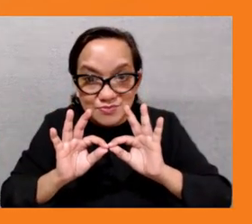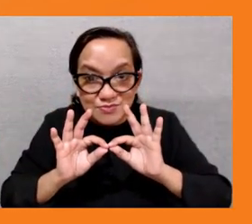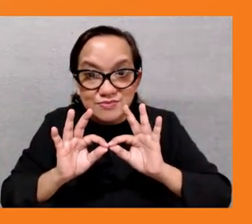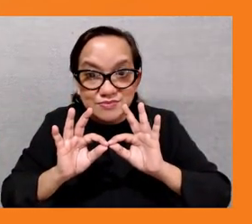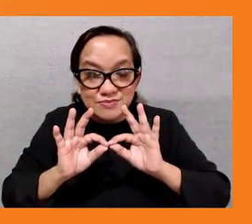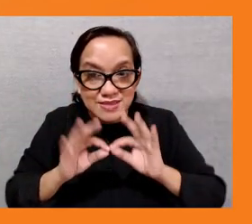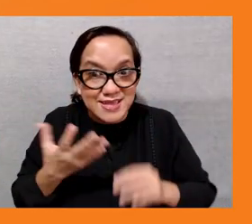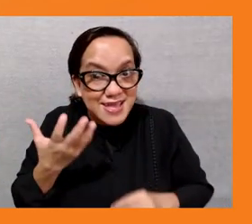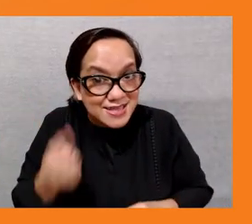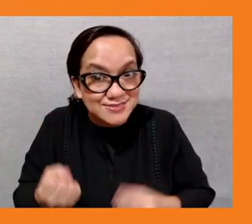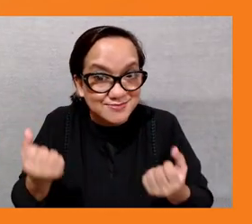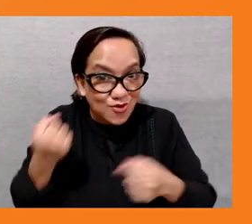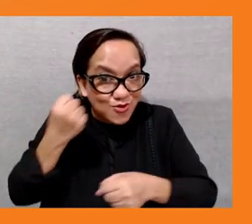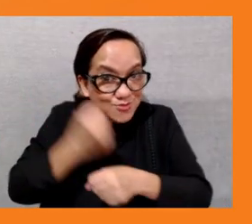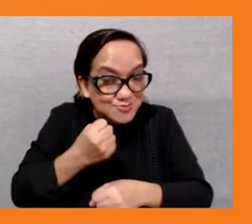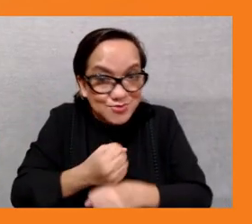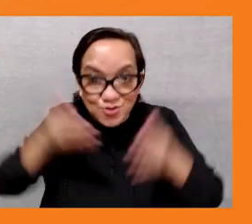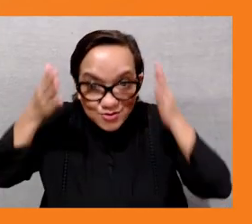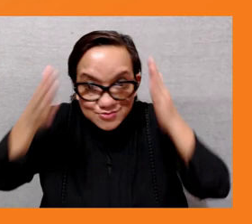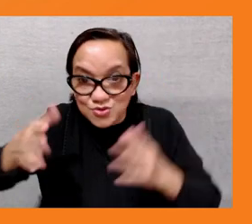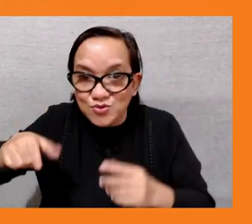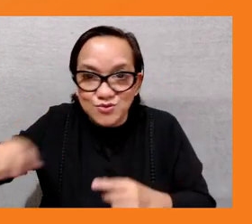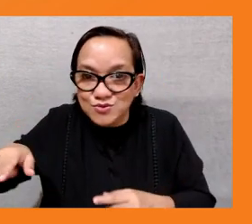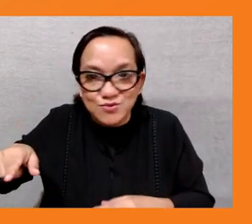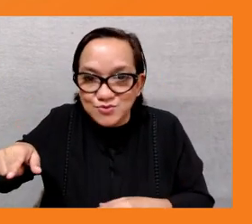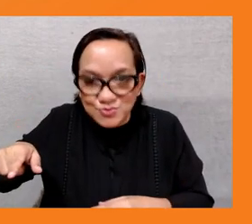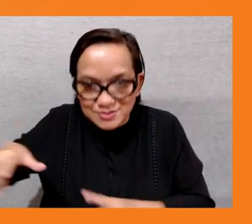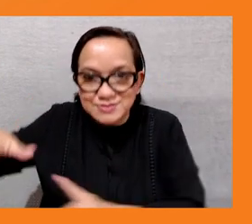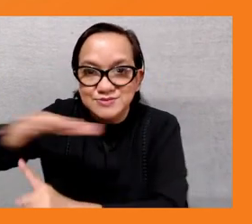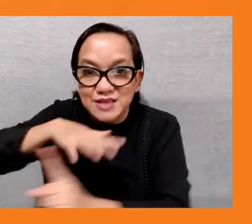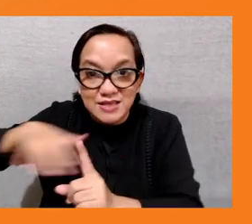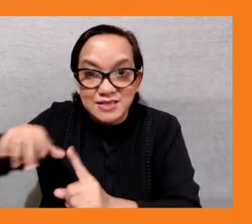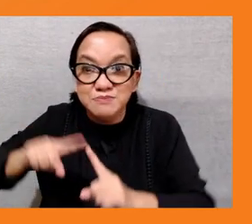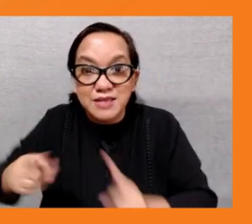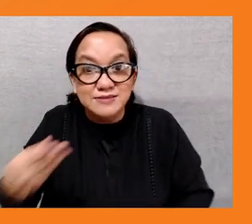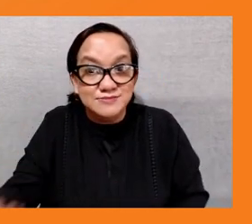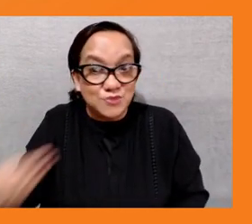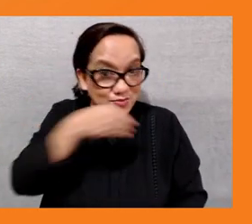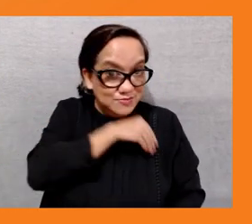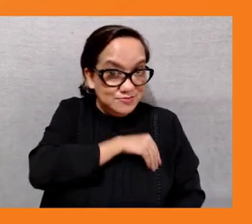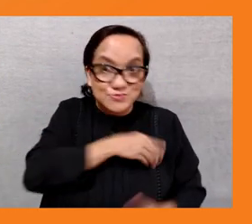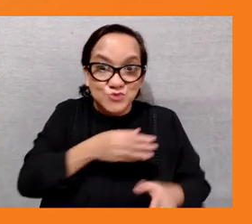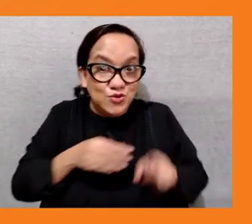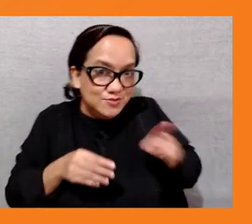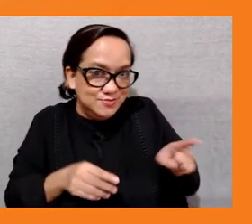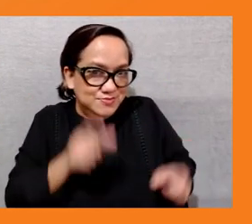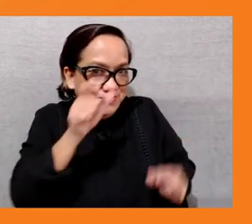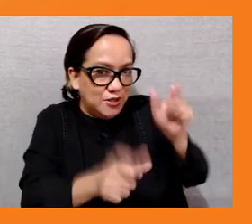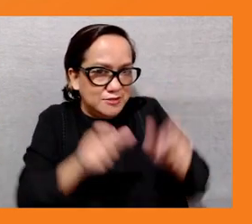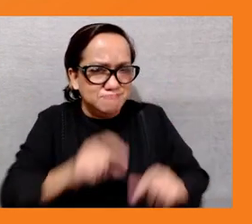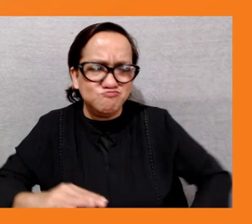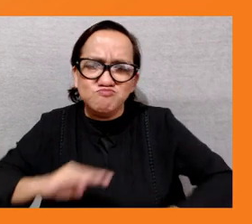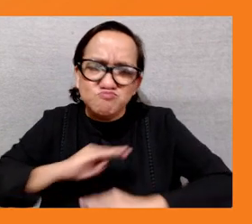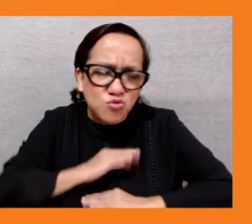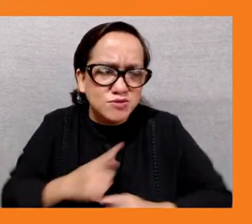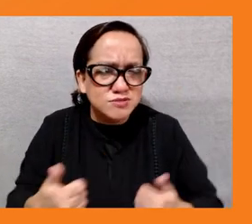jobs that are socially beneficial to to people to earn a decent uh livelihood and have good income and and take care of